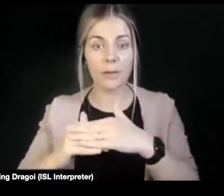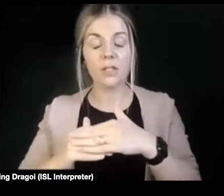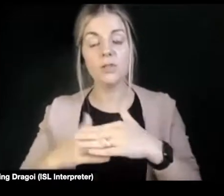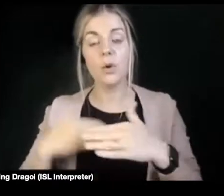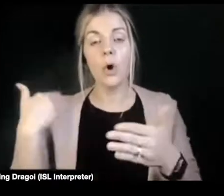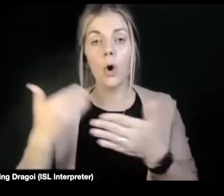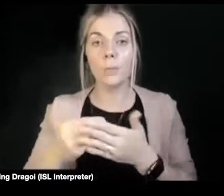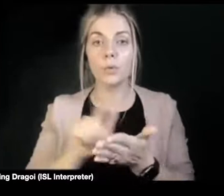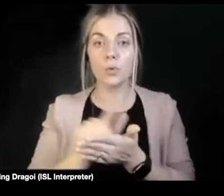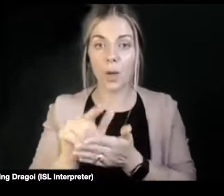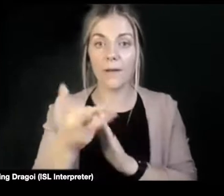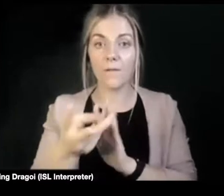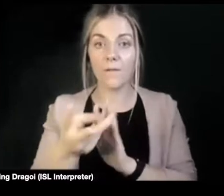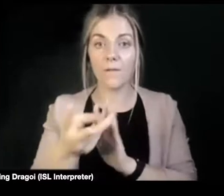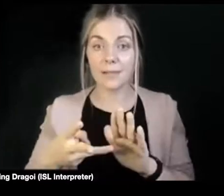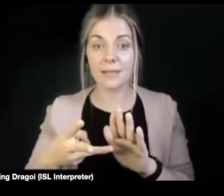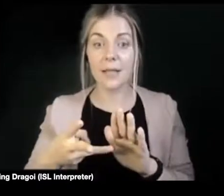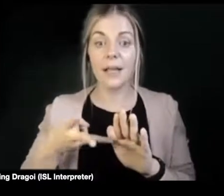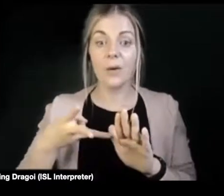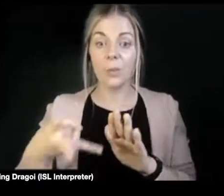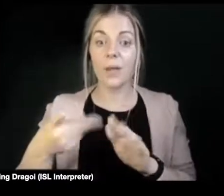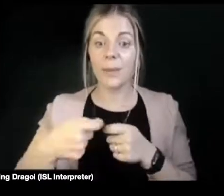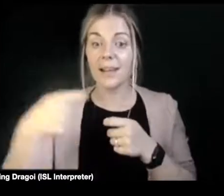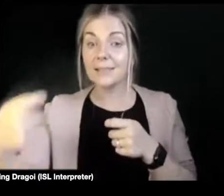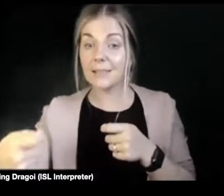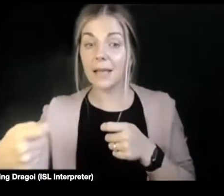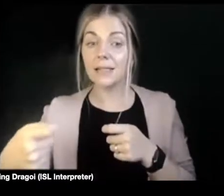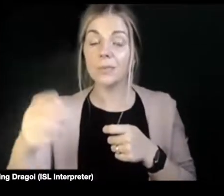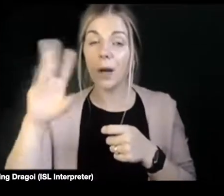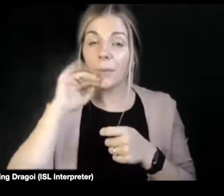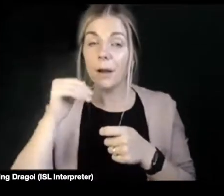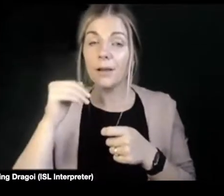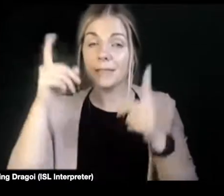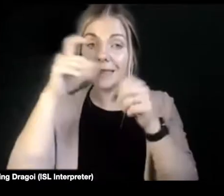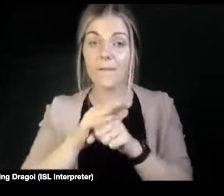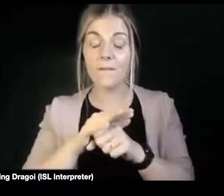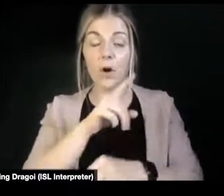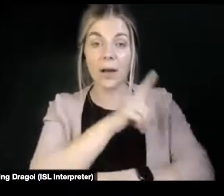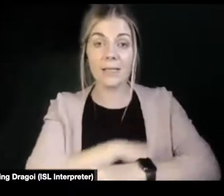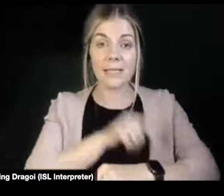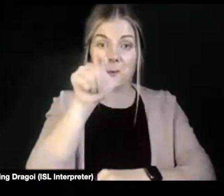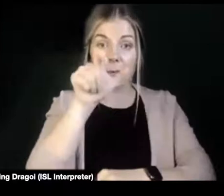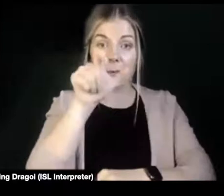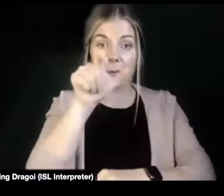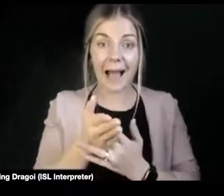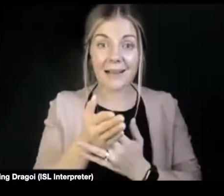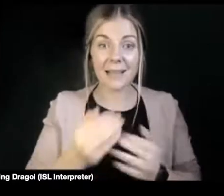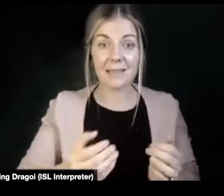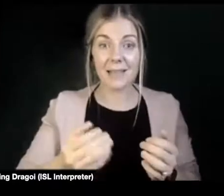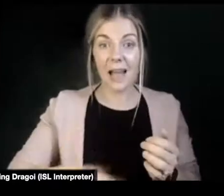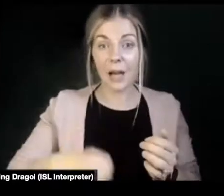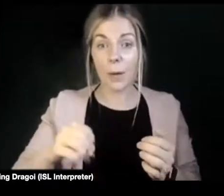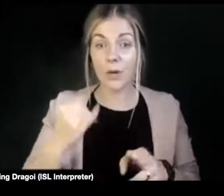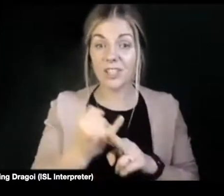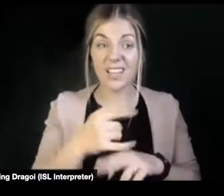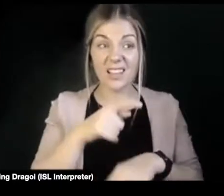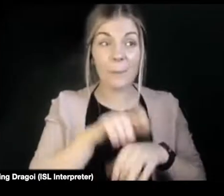This needs to be extended. This We've heard how difficult it can be for disabled people to access abortion, even in the best of conditions, never mind if you're